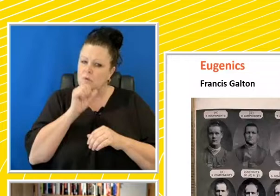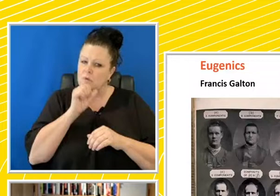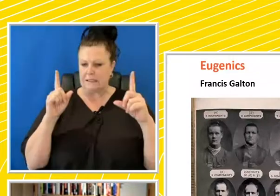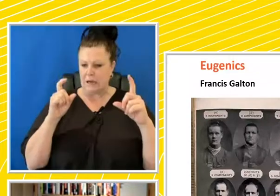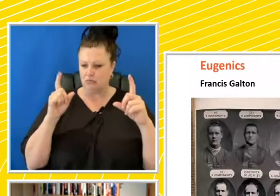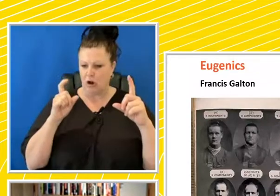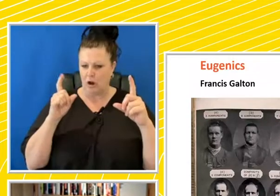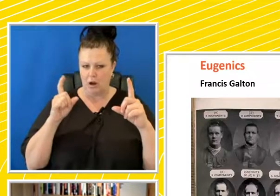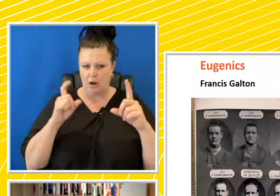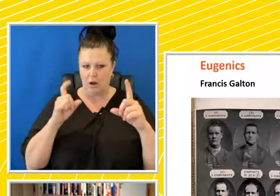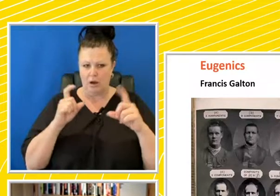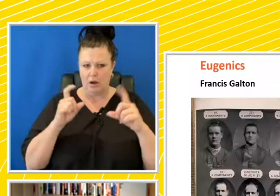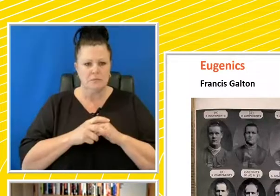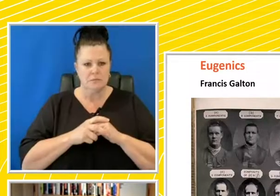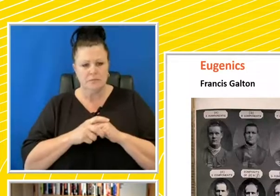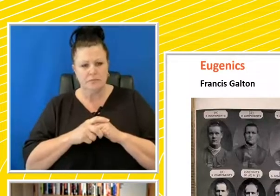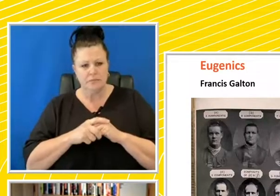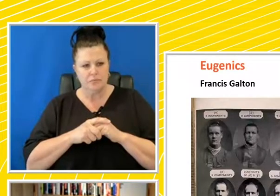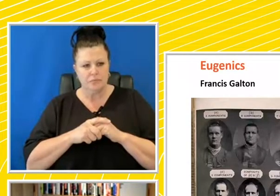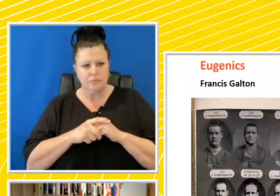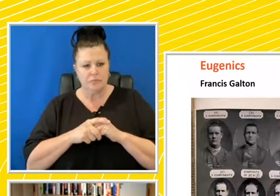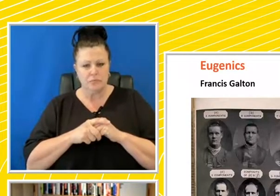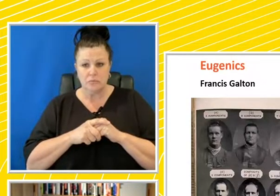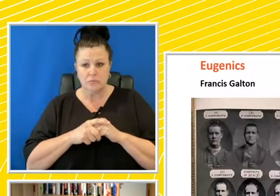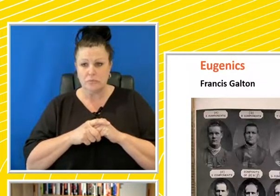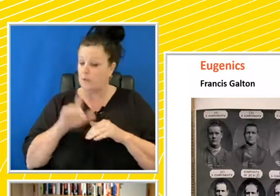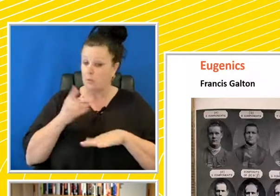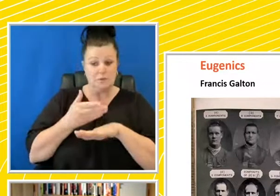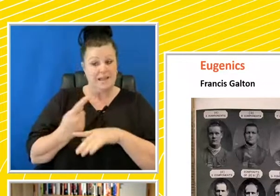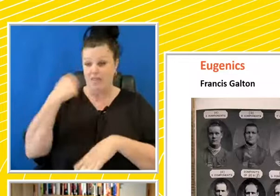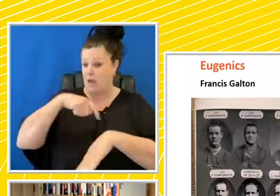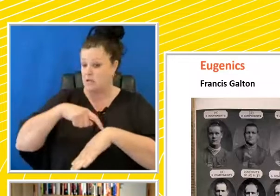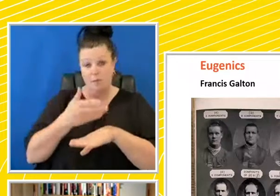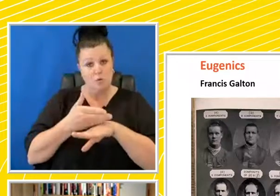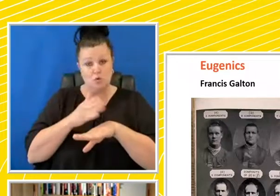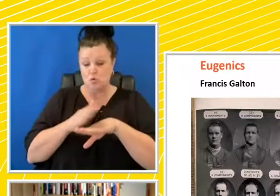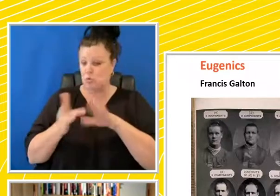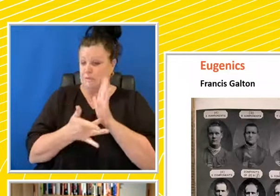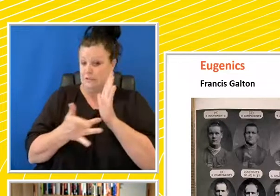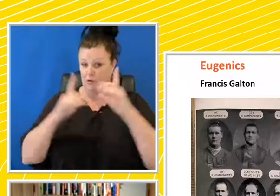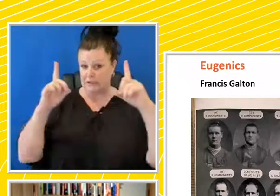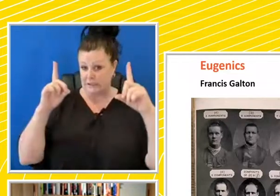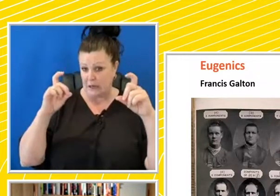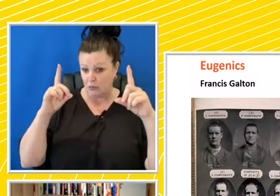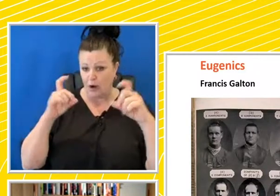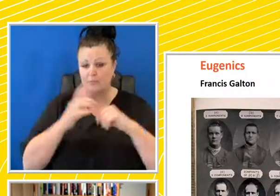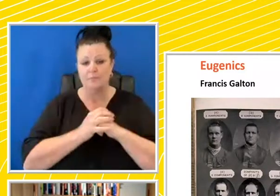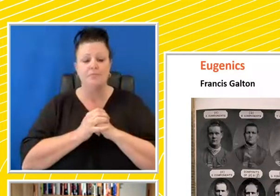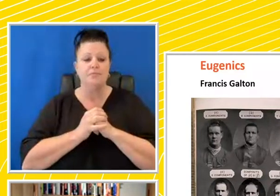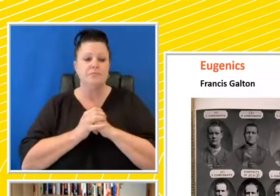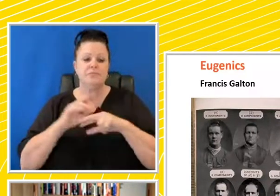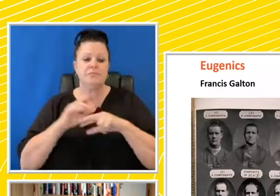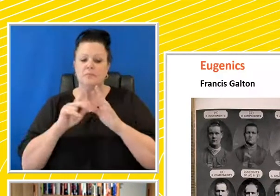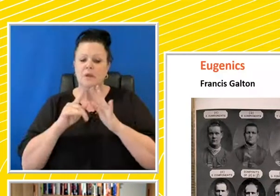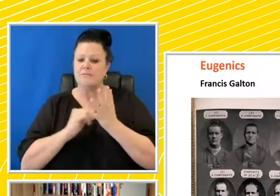which is a relatively new invention at the time. Eugene Fisher had also been using a